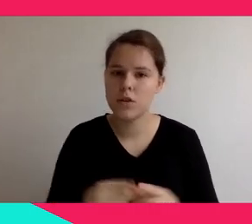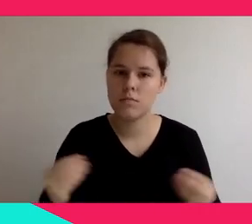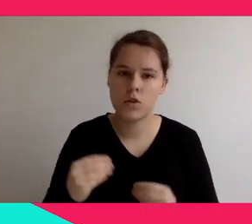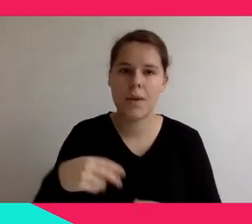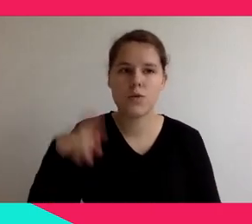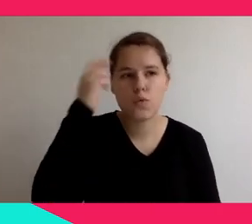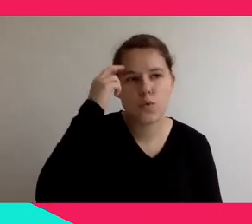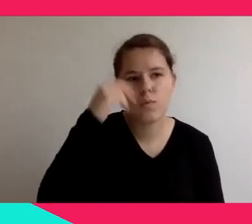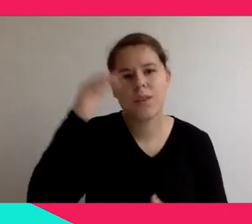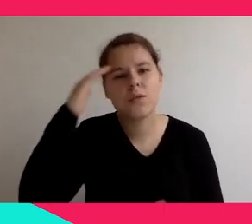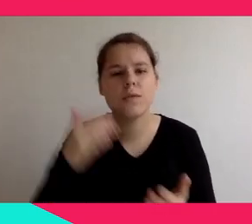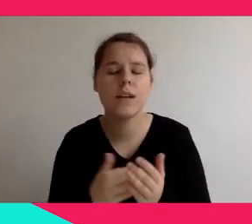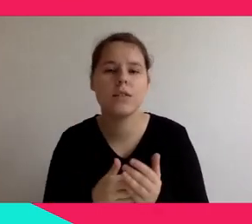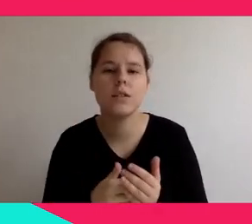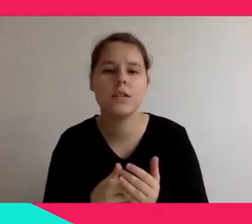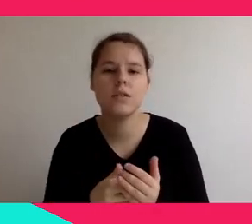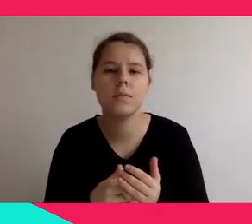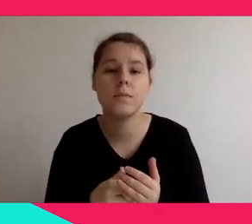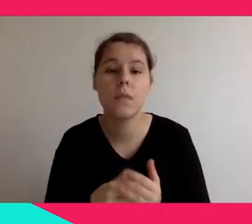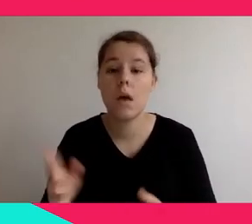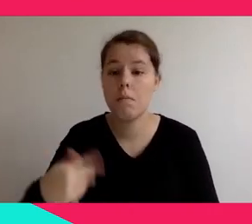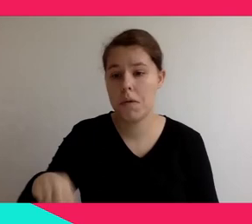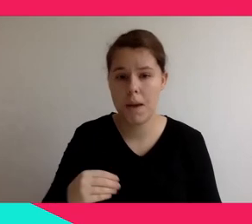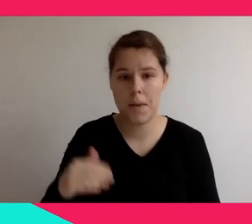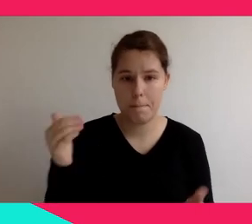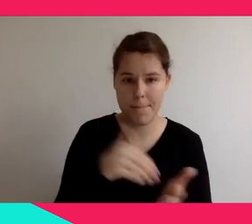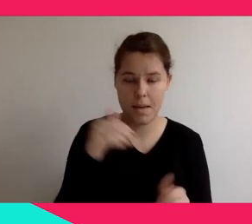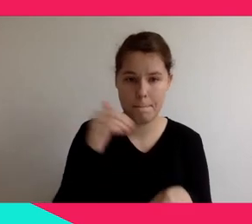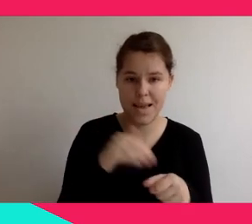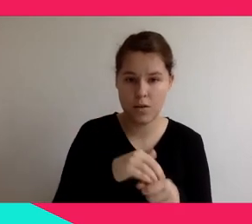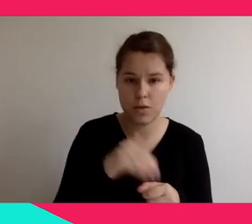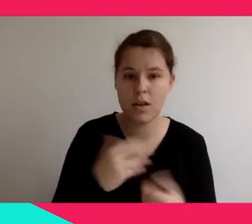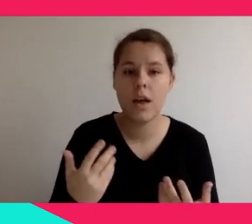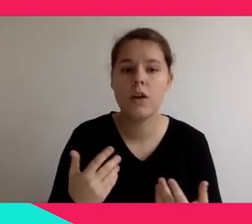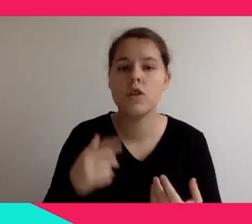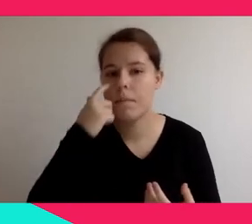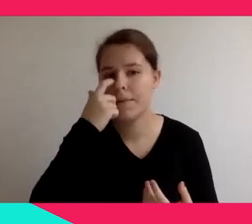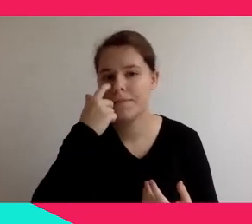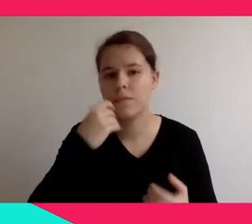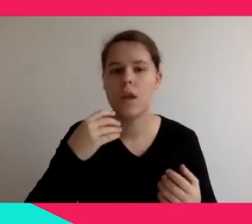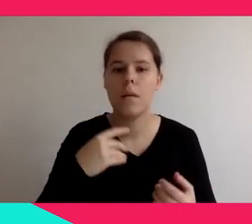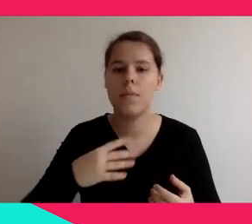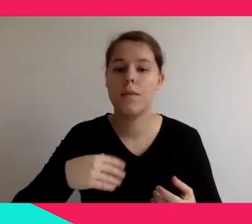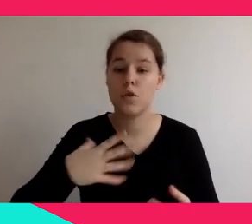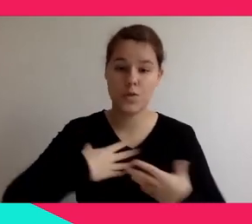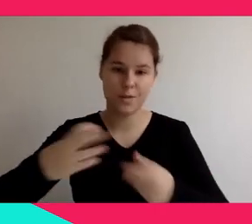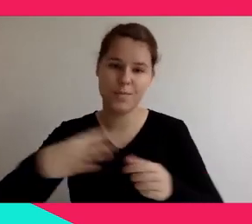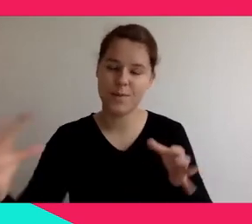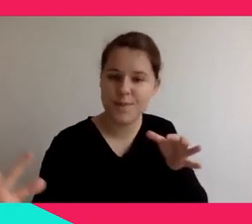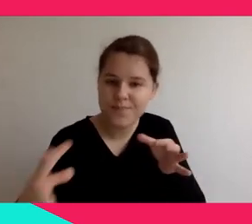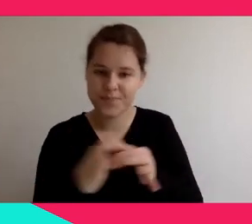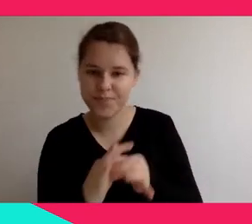emotional link with it. That's also very important. An immersive experience is not necessarily digital, of course.